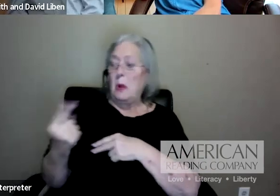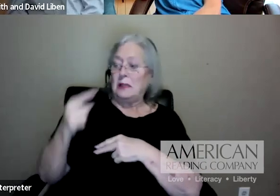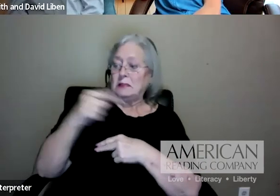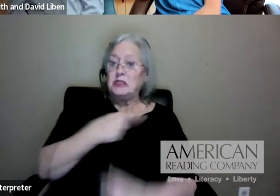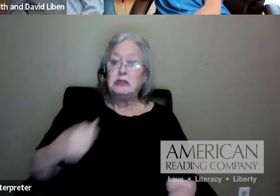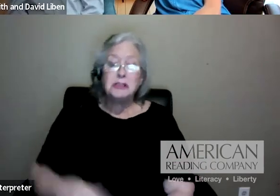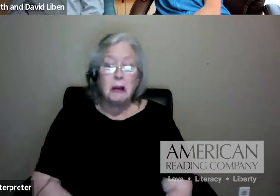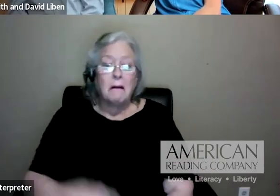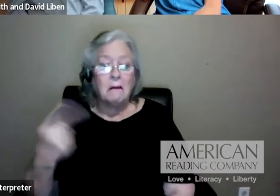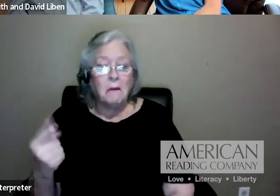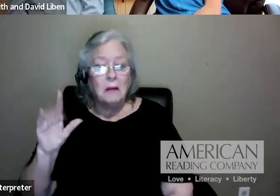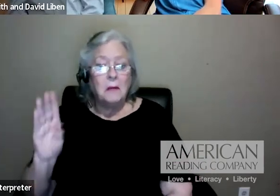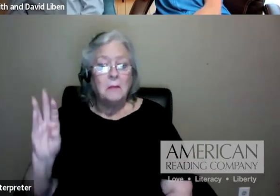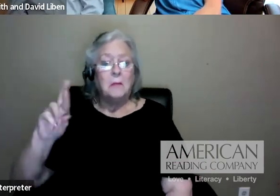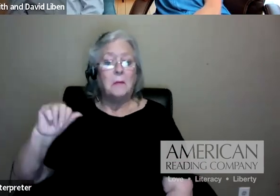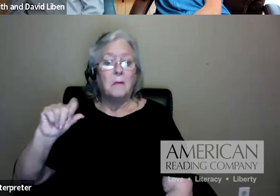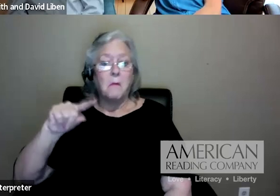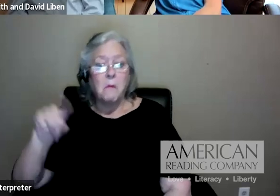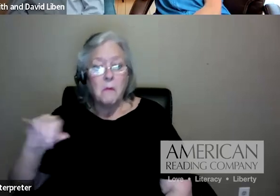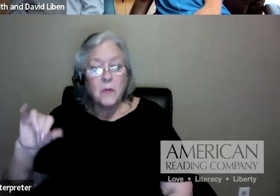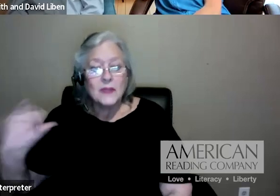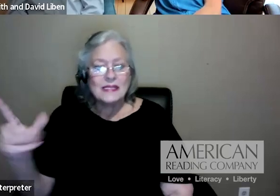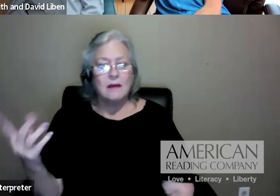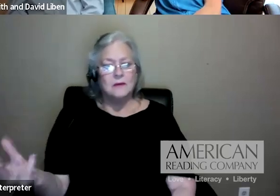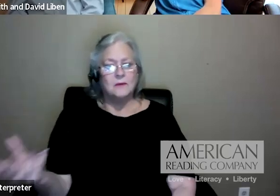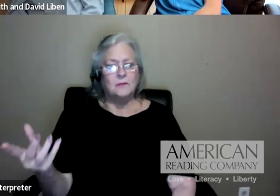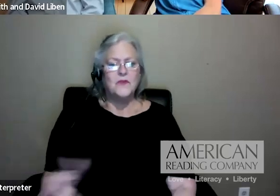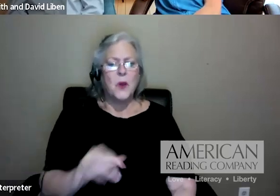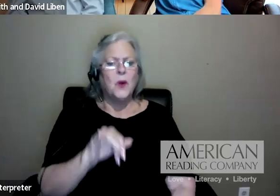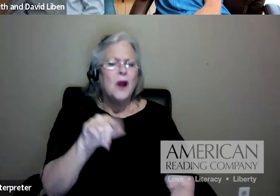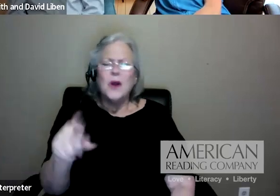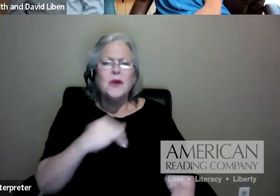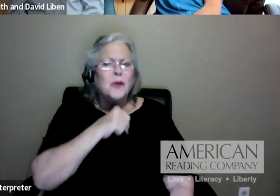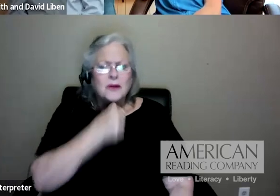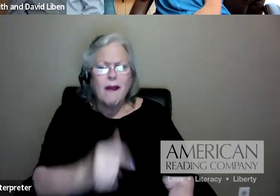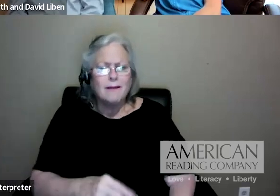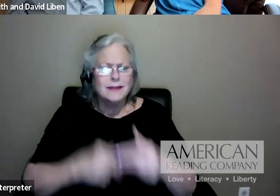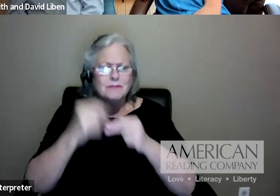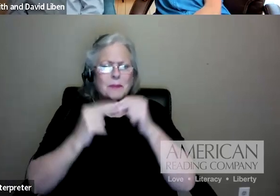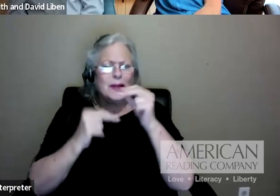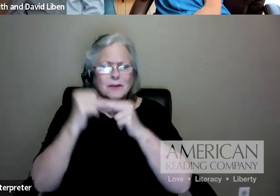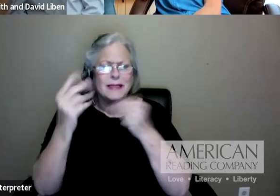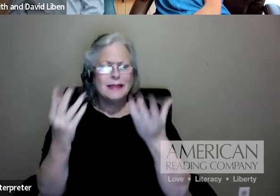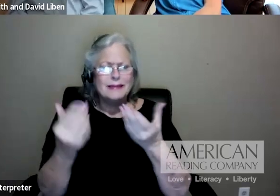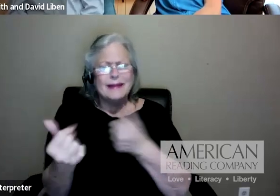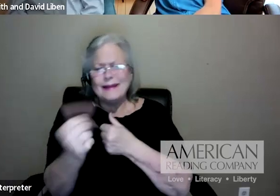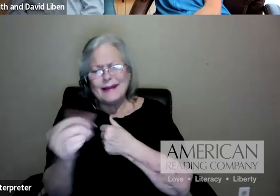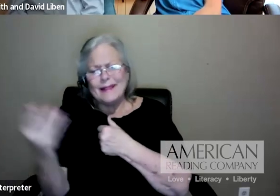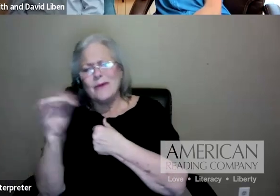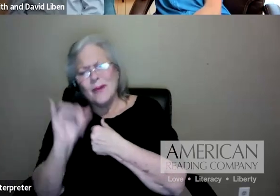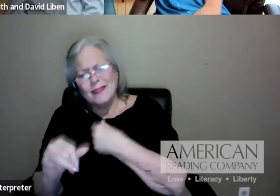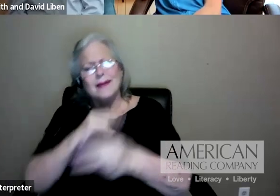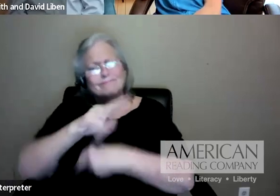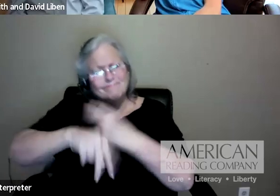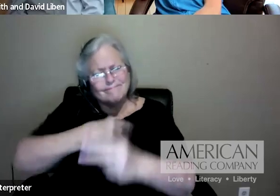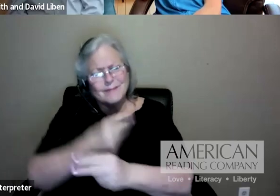with that kind of approach. It's not that themes don't serve a purpose in the world. It really is that in terms of